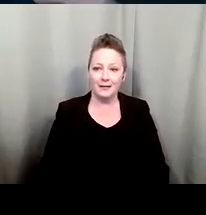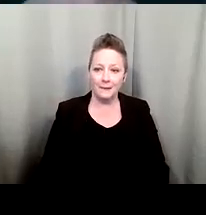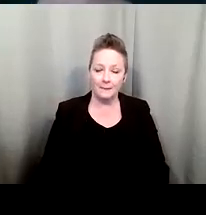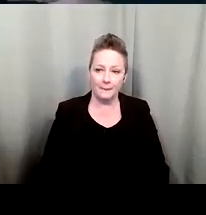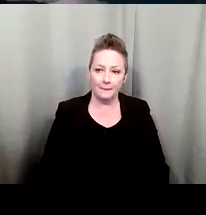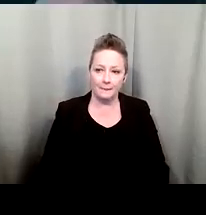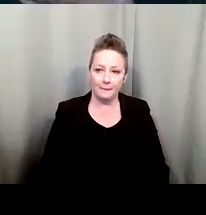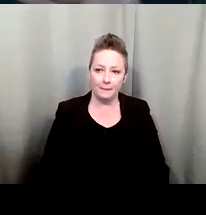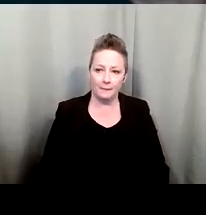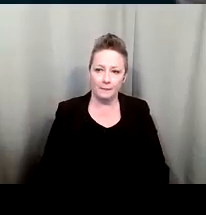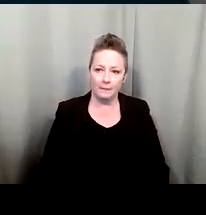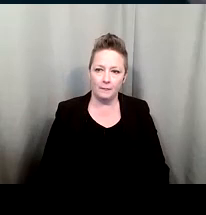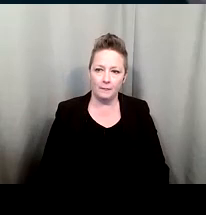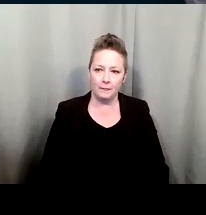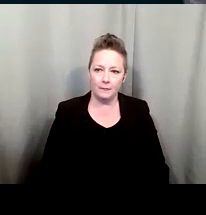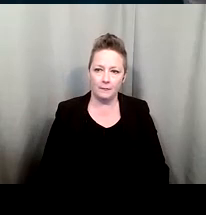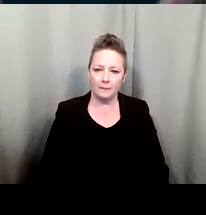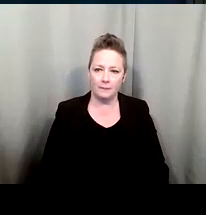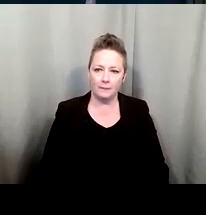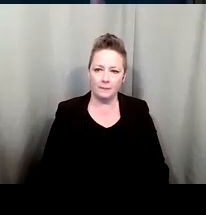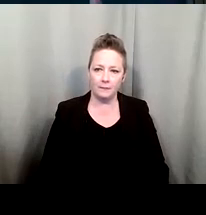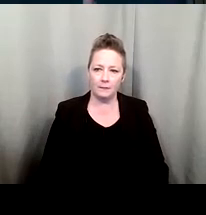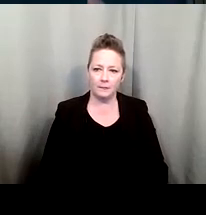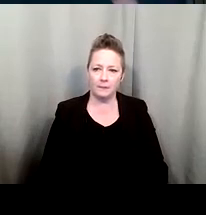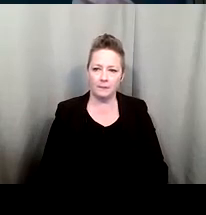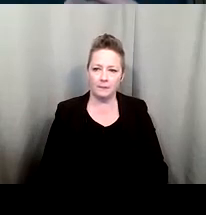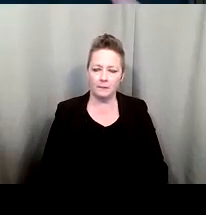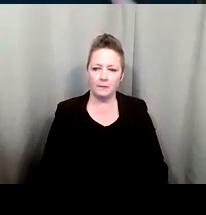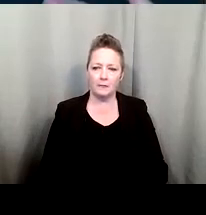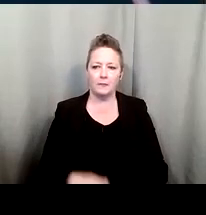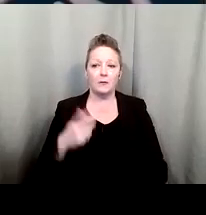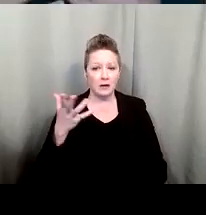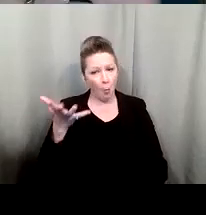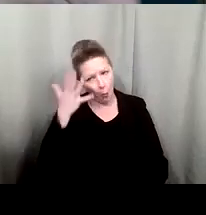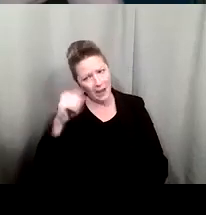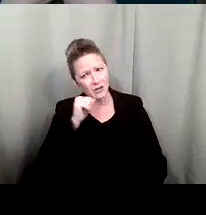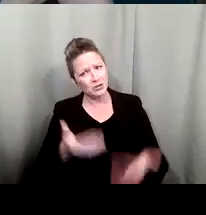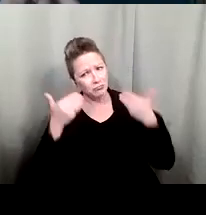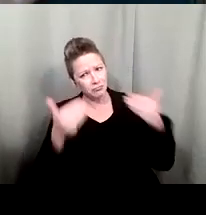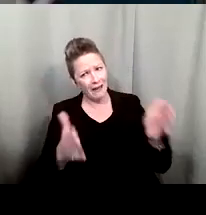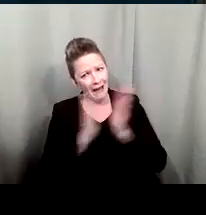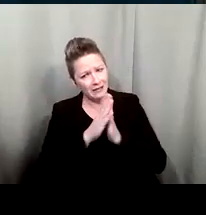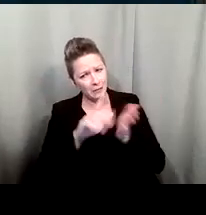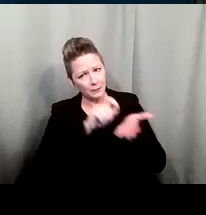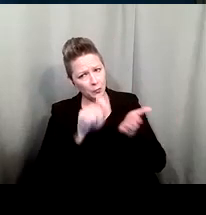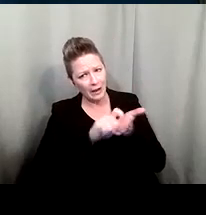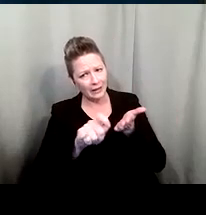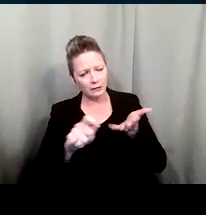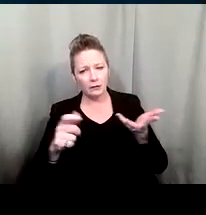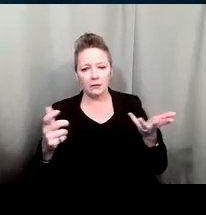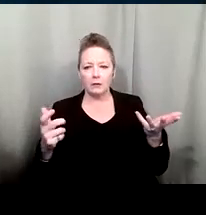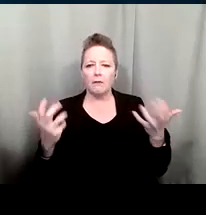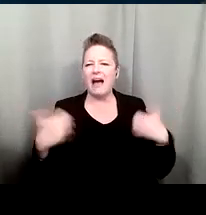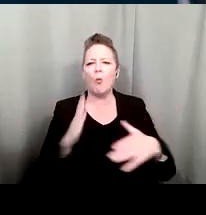but i said why do you ask well too white it makes it easier to know and they said oh i can't i don't want to bother them